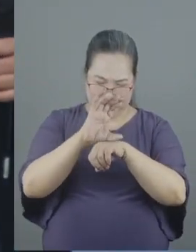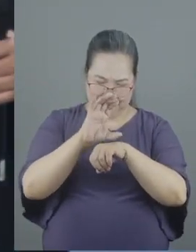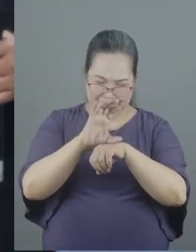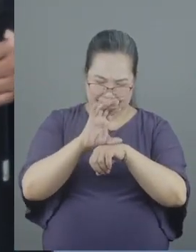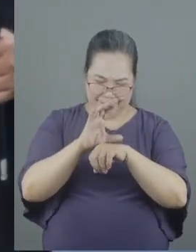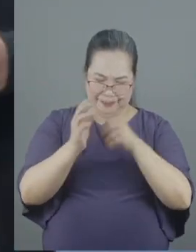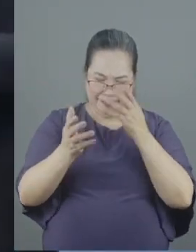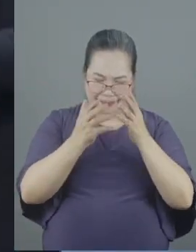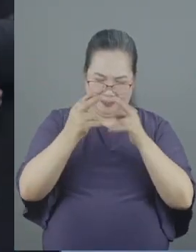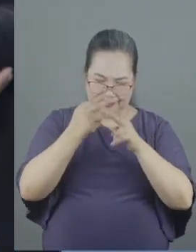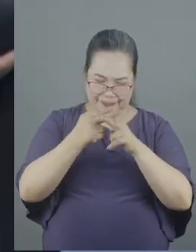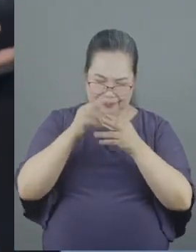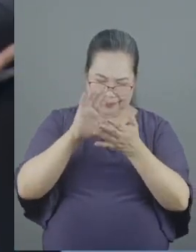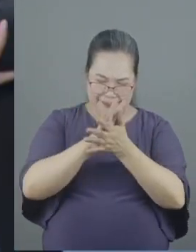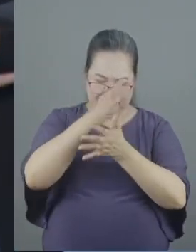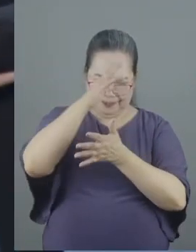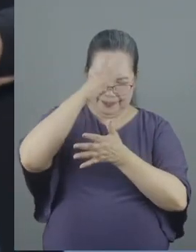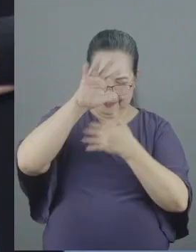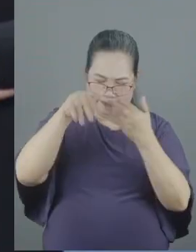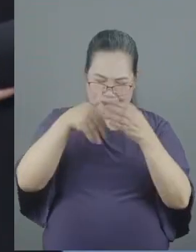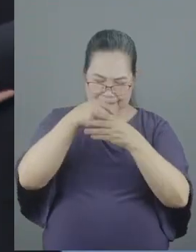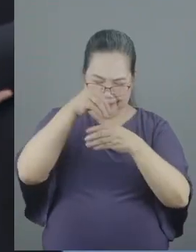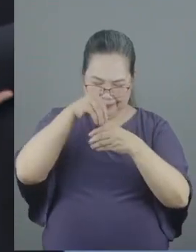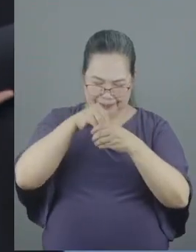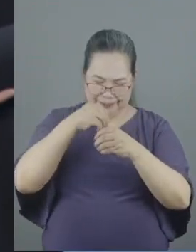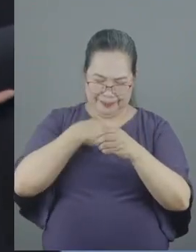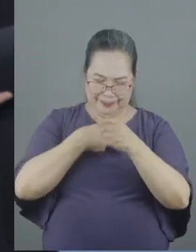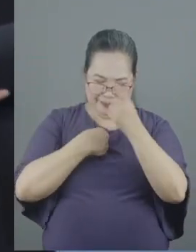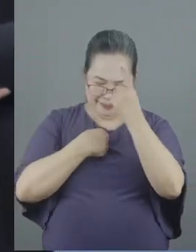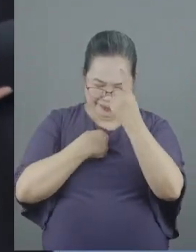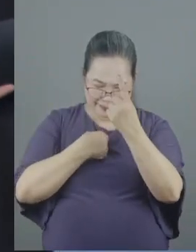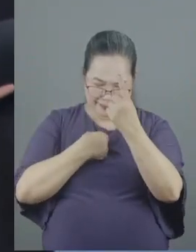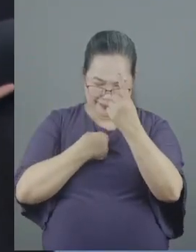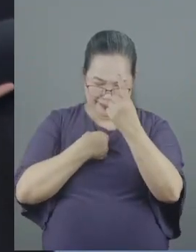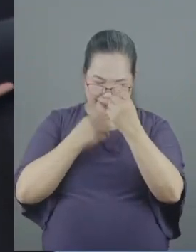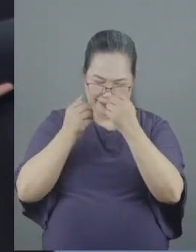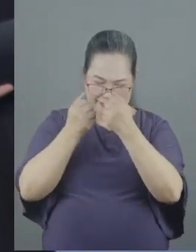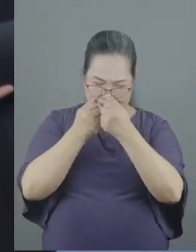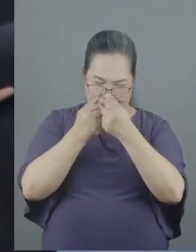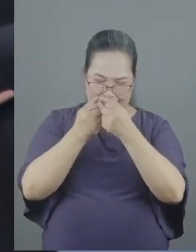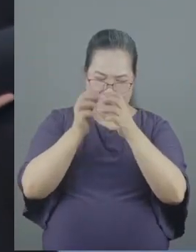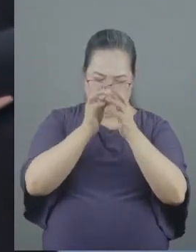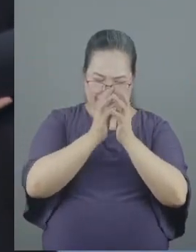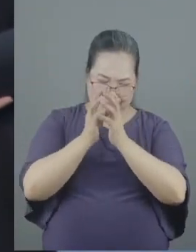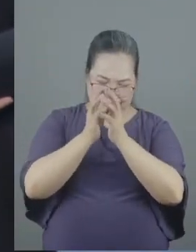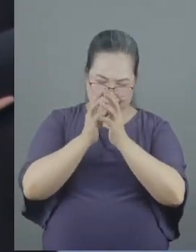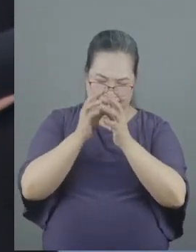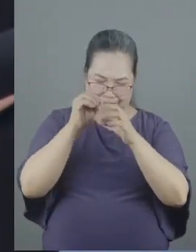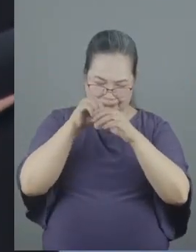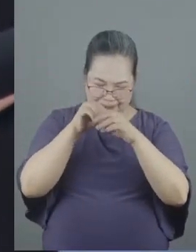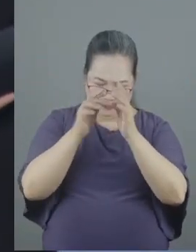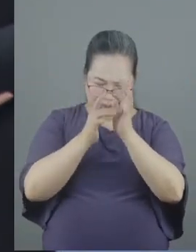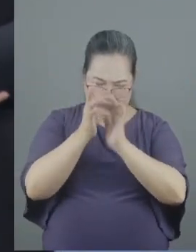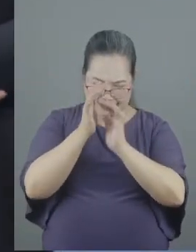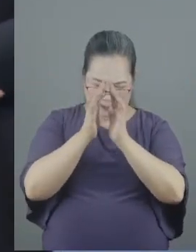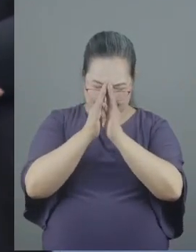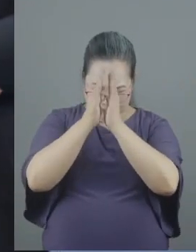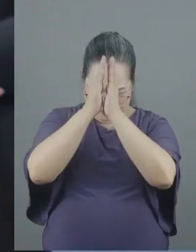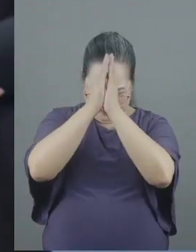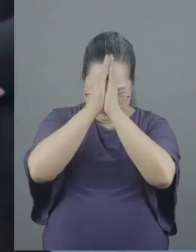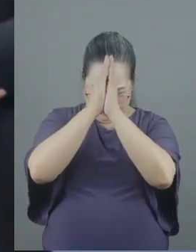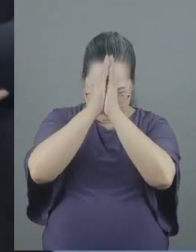may your name be glorified in us being one with one another we pray this for Christ's sake